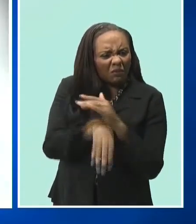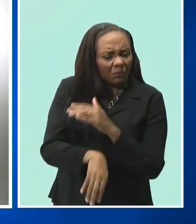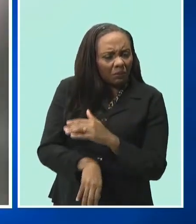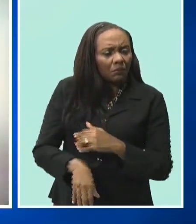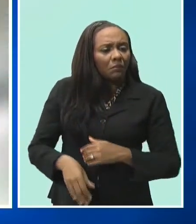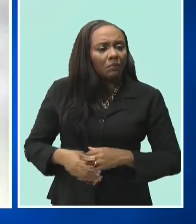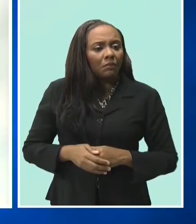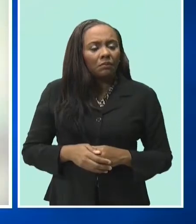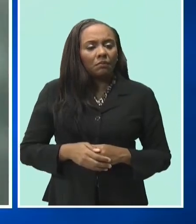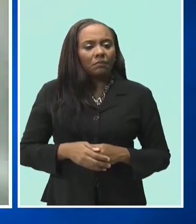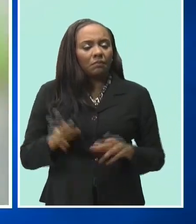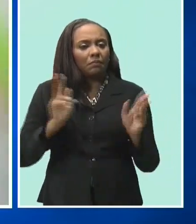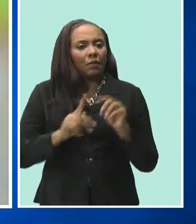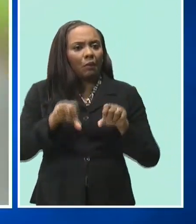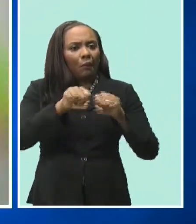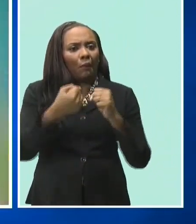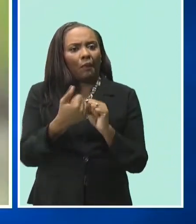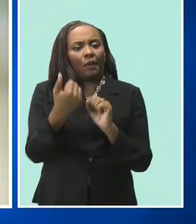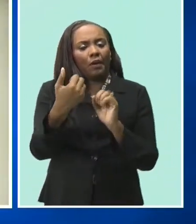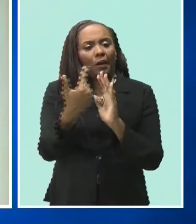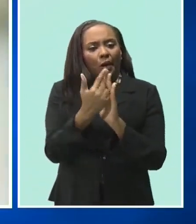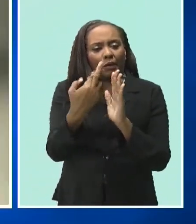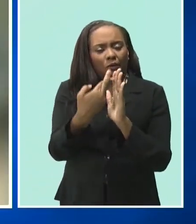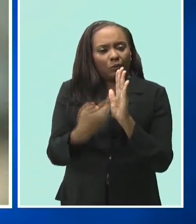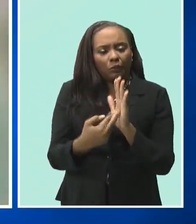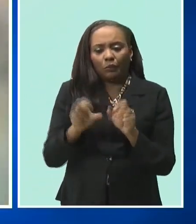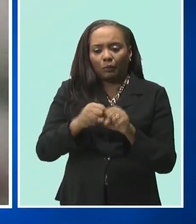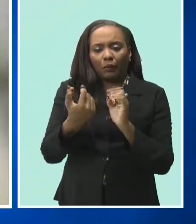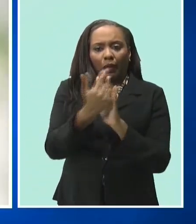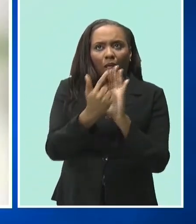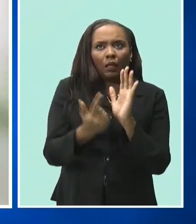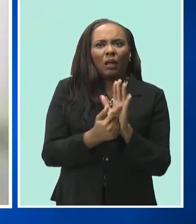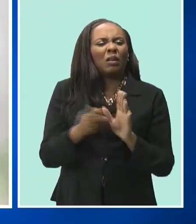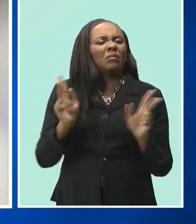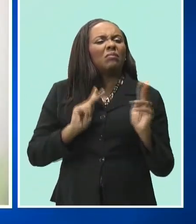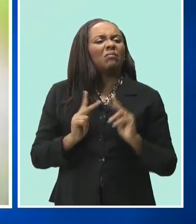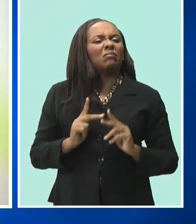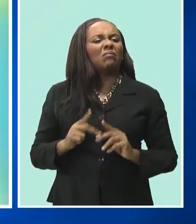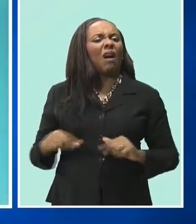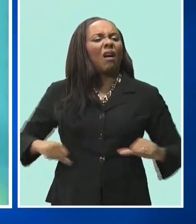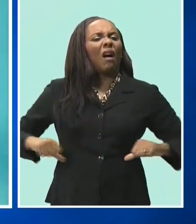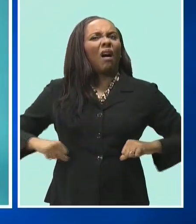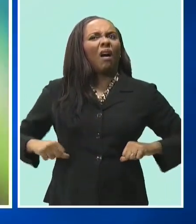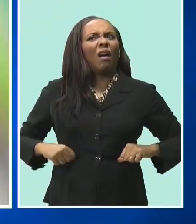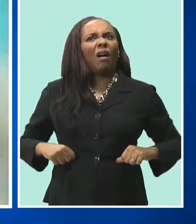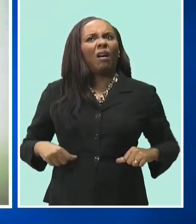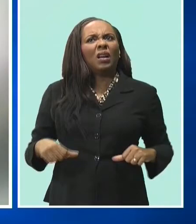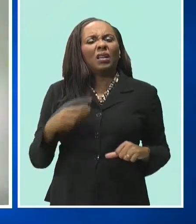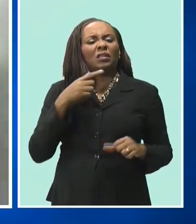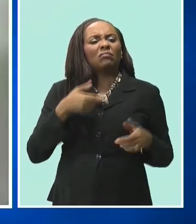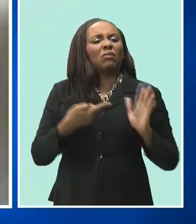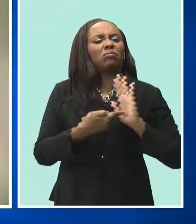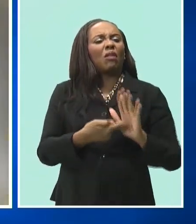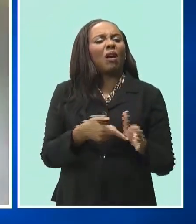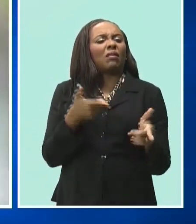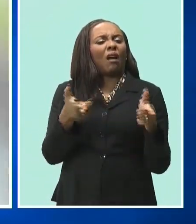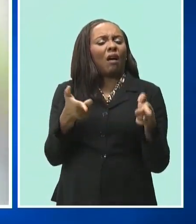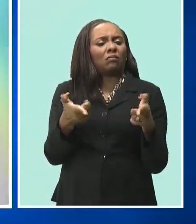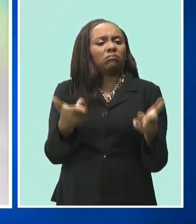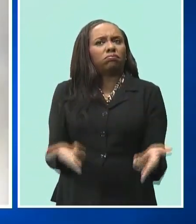This as lawbreakers become increasingly brazen posting their ill-gotten gains and guns online.